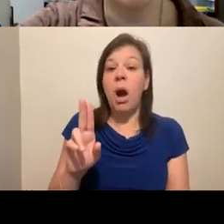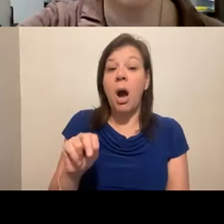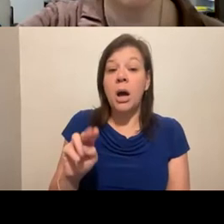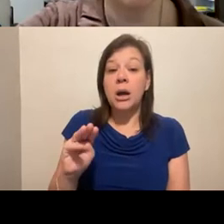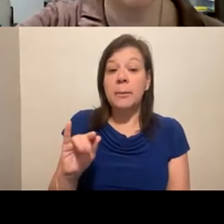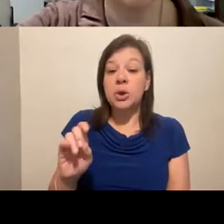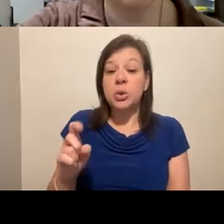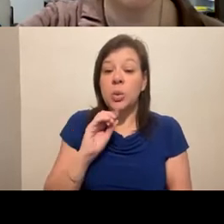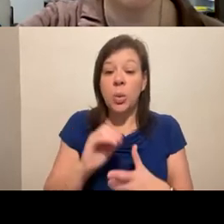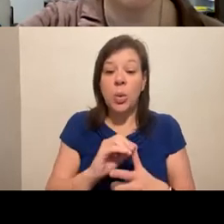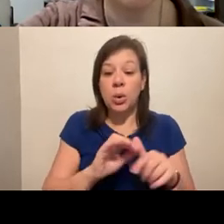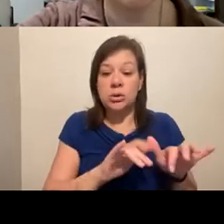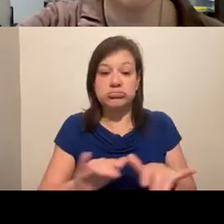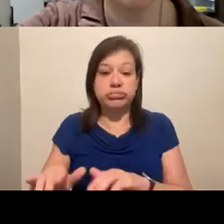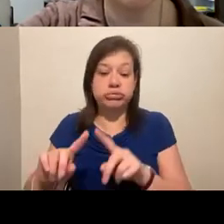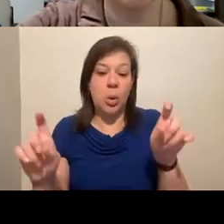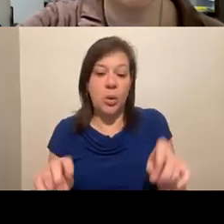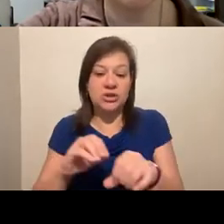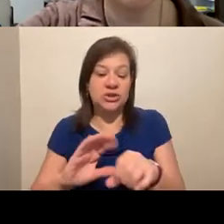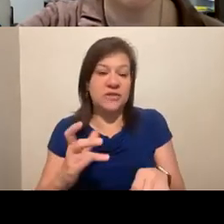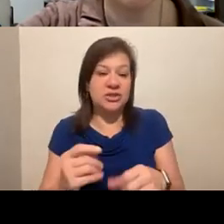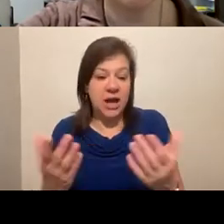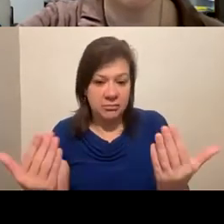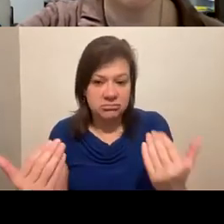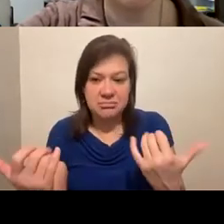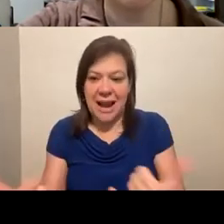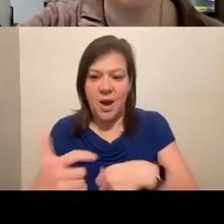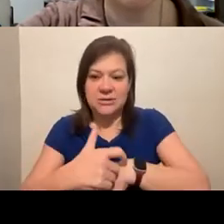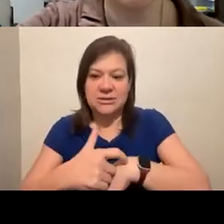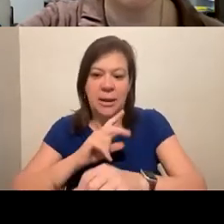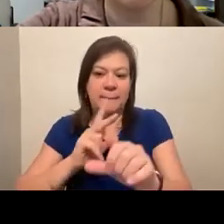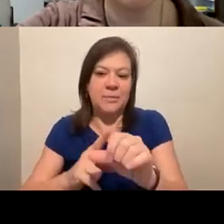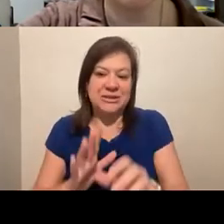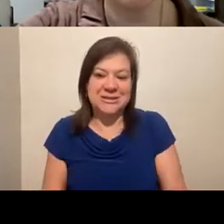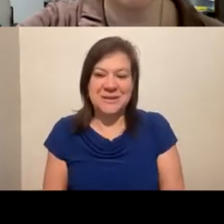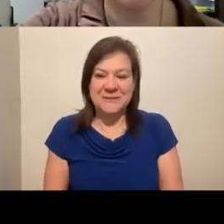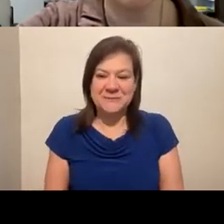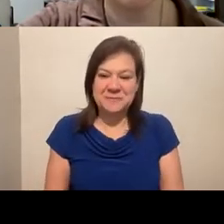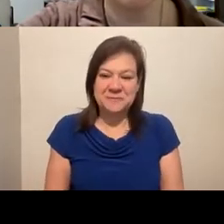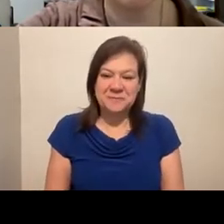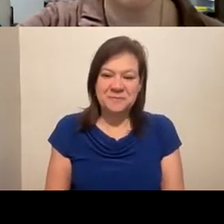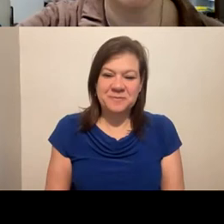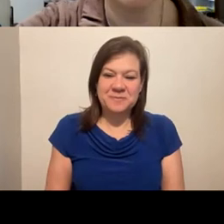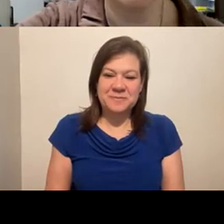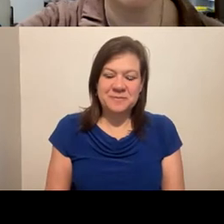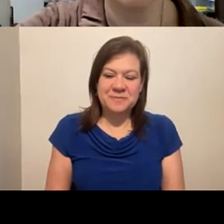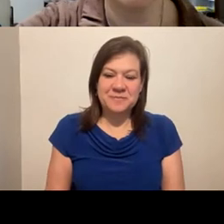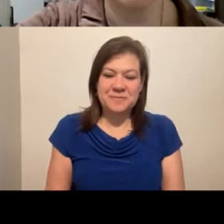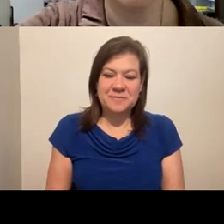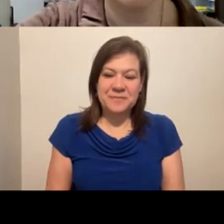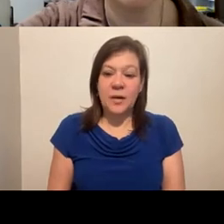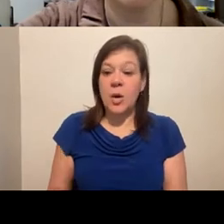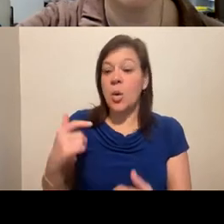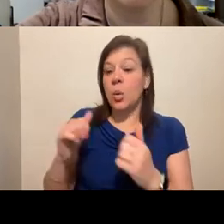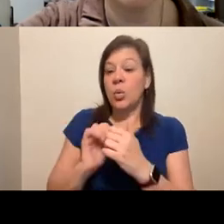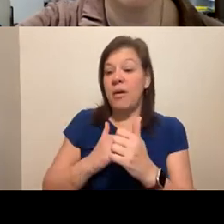question in the chat. I encourage you to participate as always with colleagues from LEAD. It